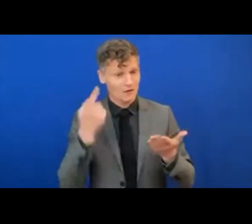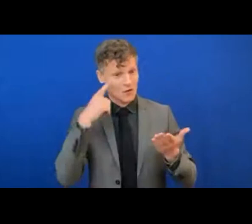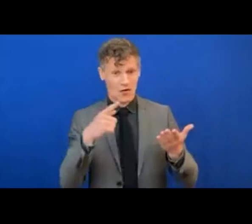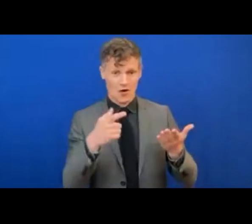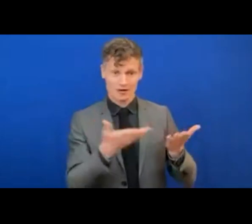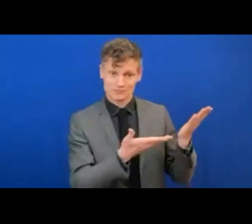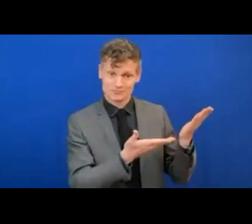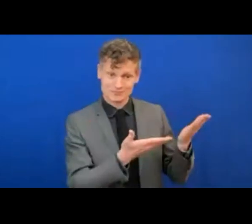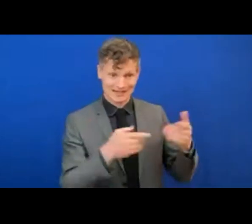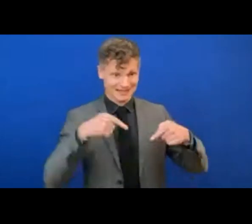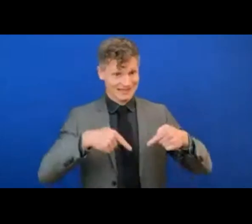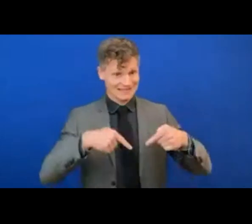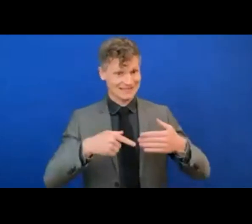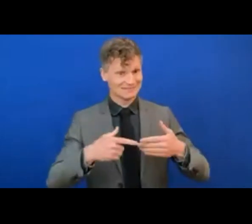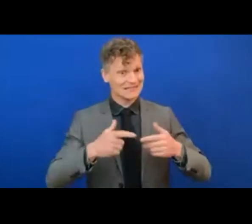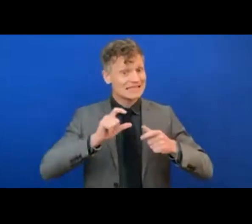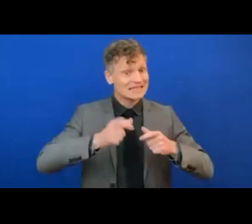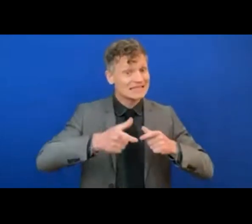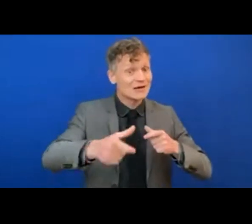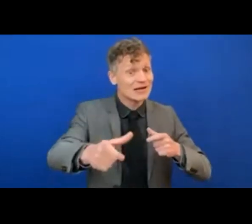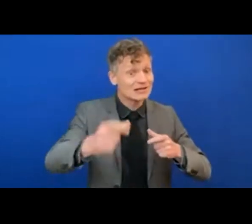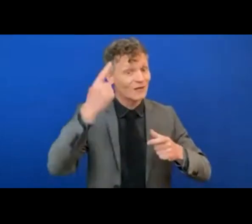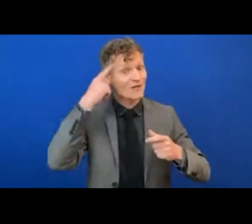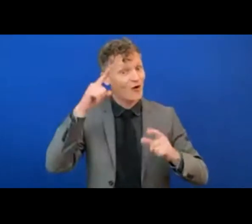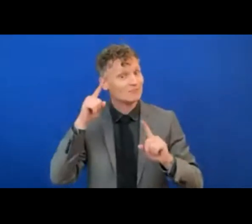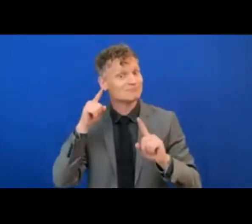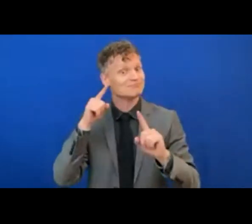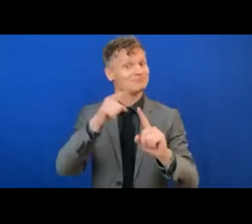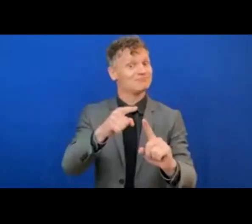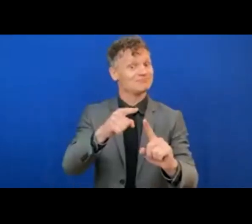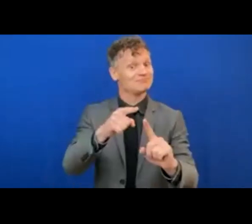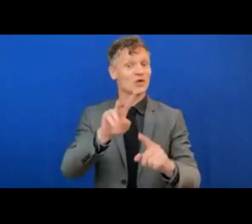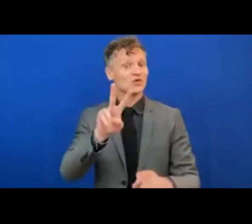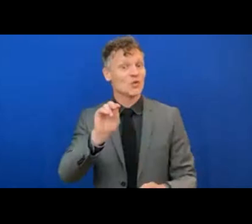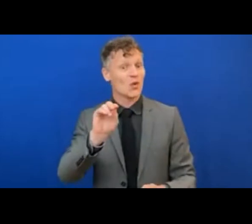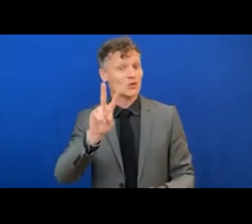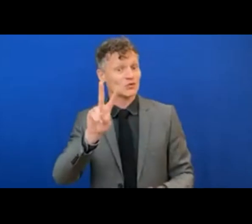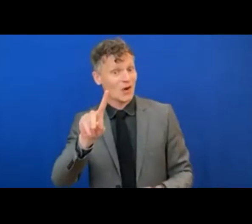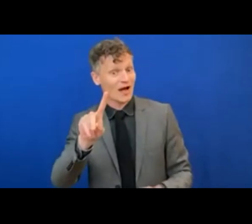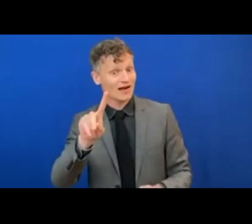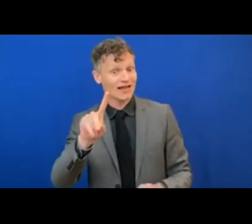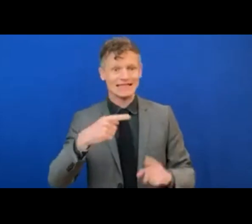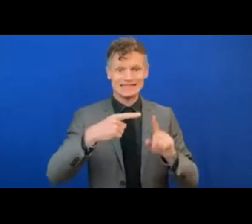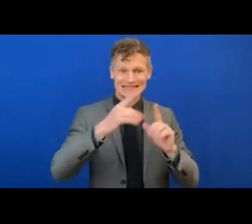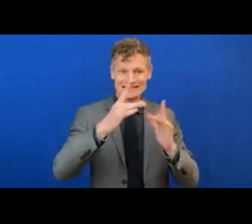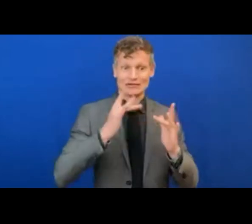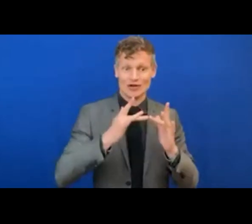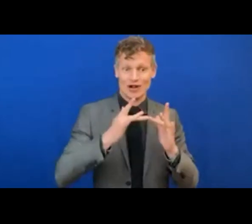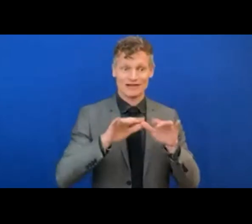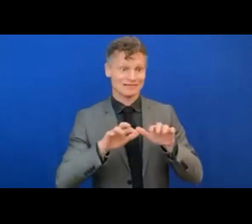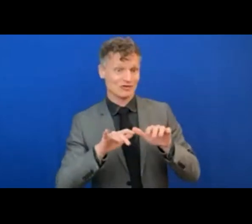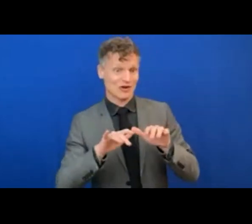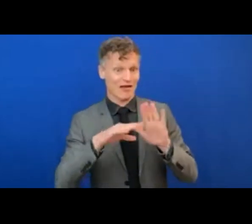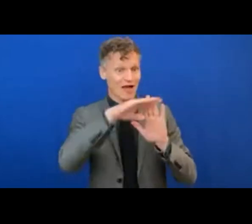events to shape the 2021 digital development agenda. Digital technology is one of the core